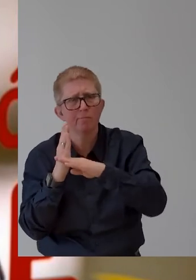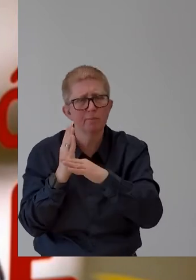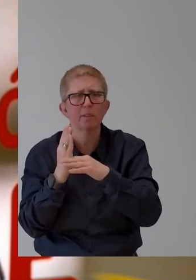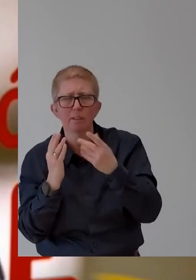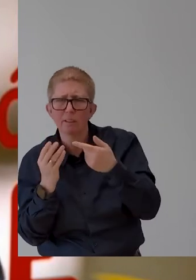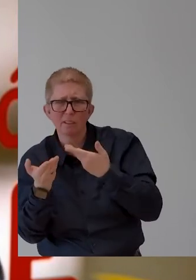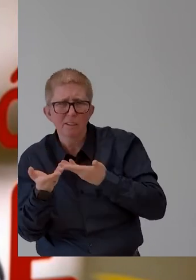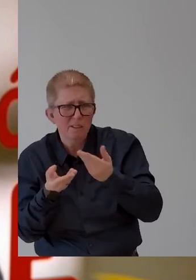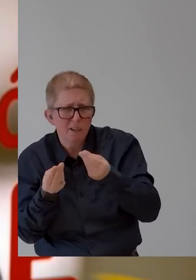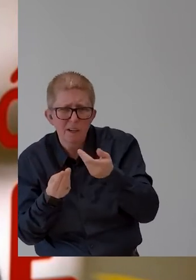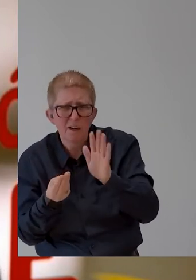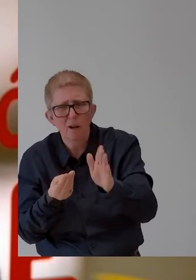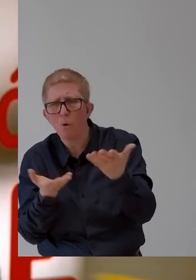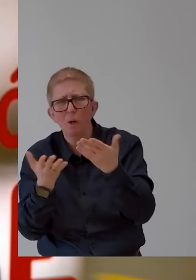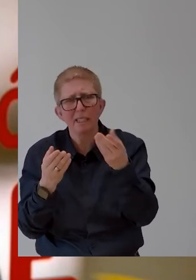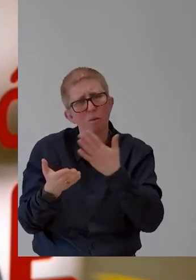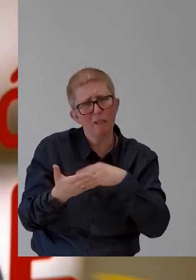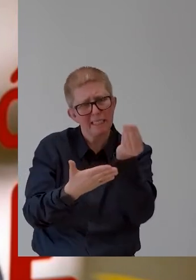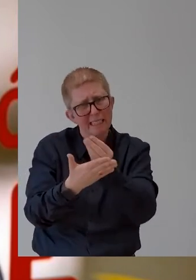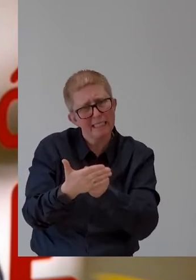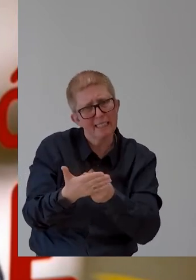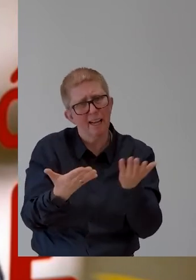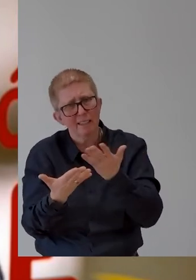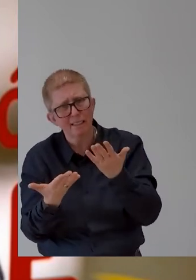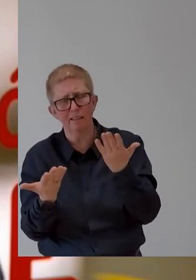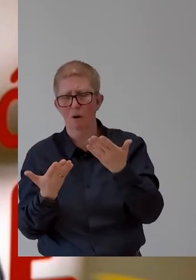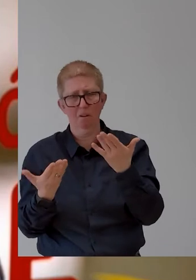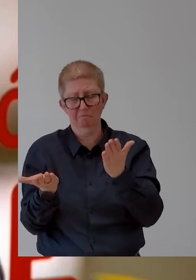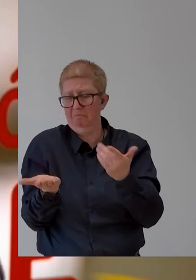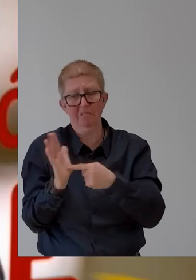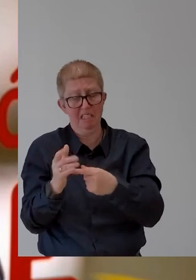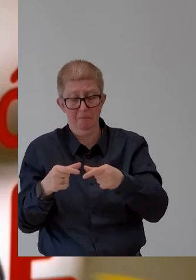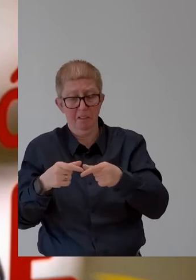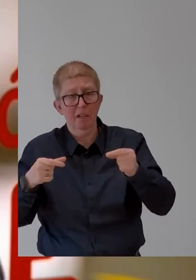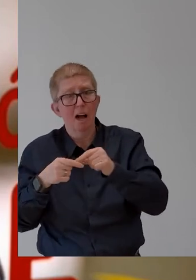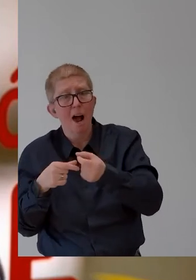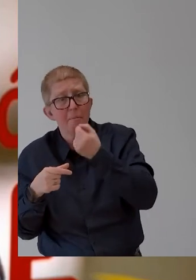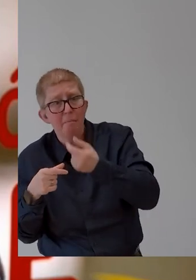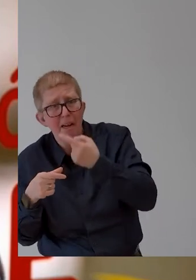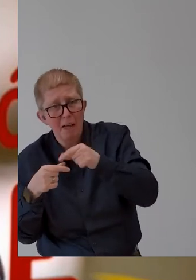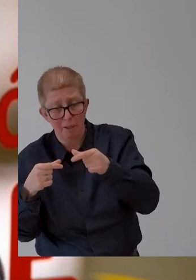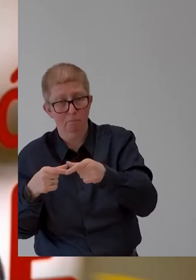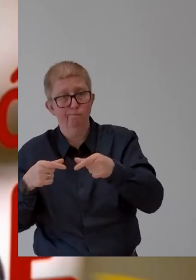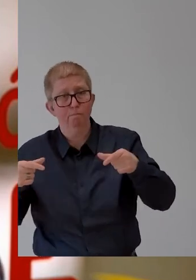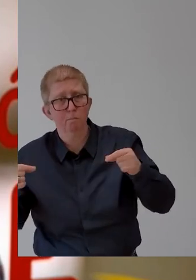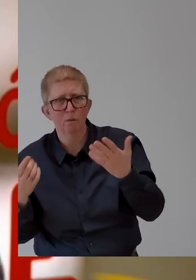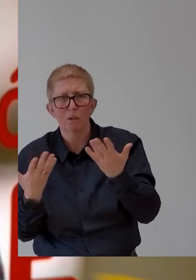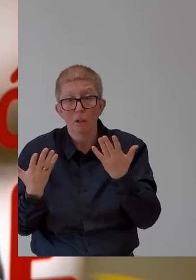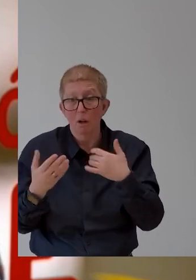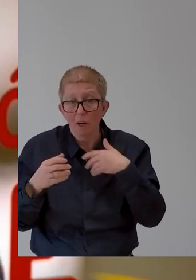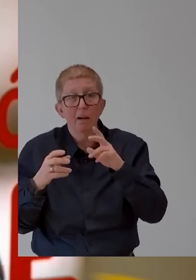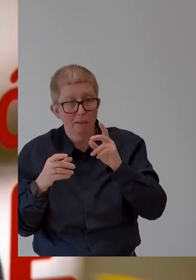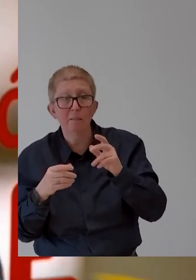pills box, easy to use to the people with learning disabilities and with enough capacity to